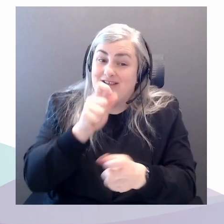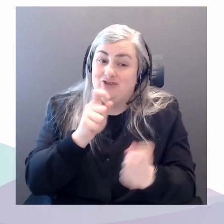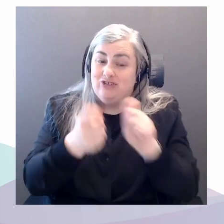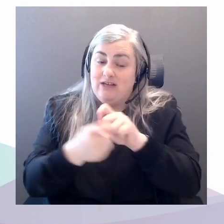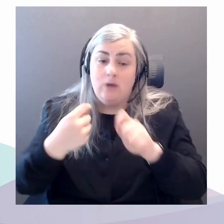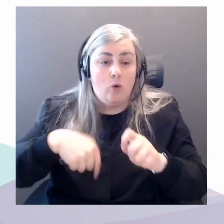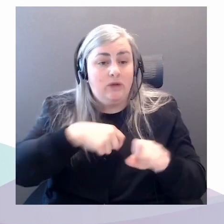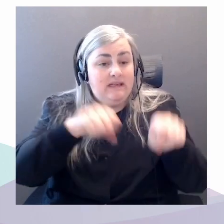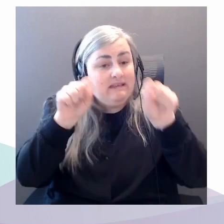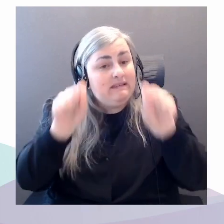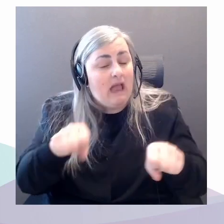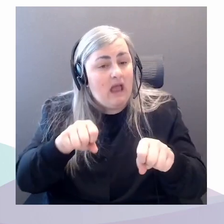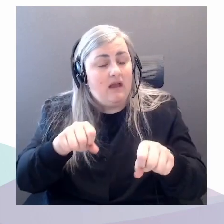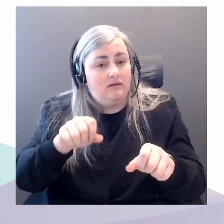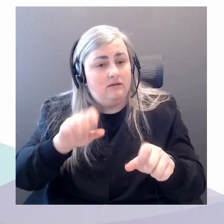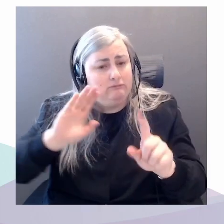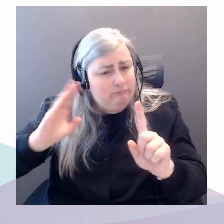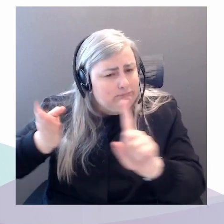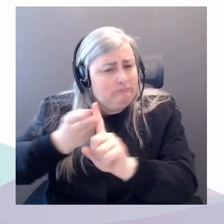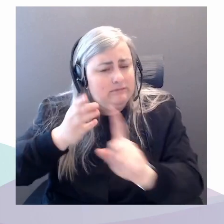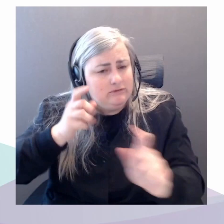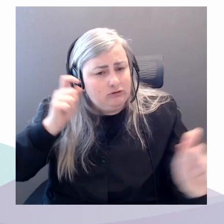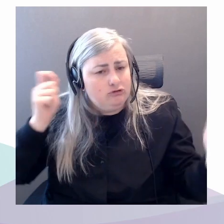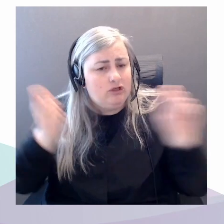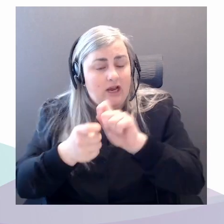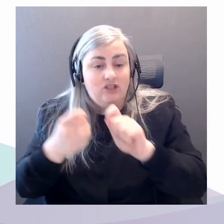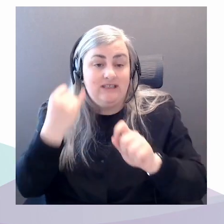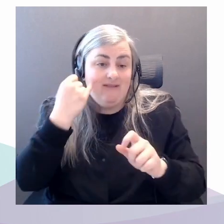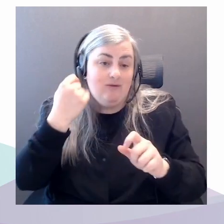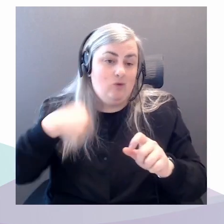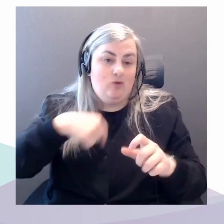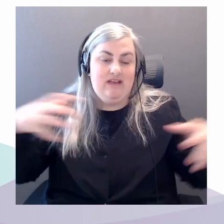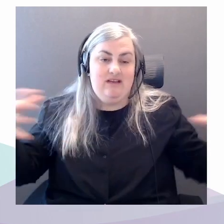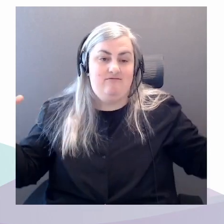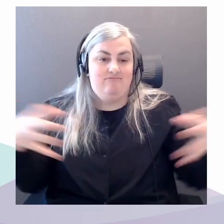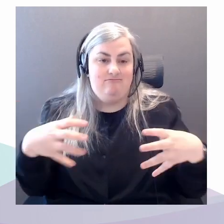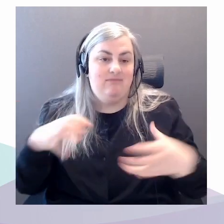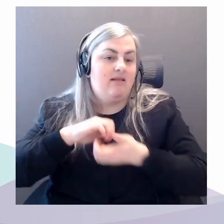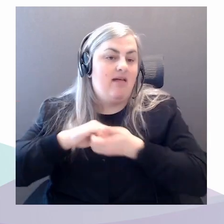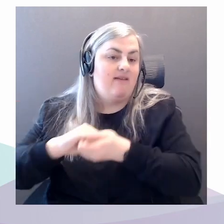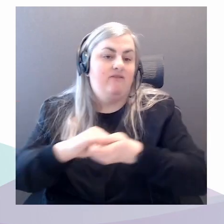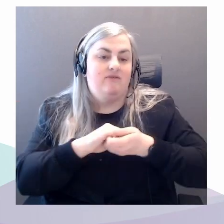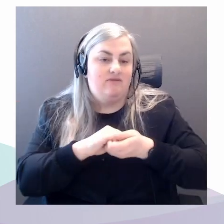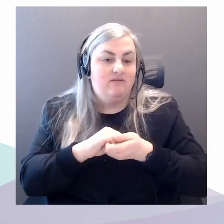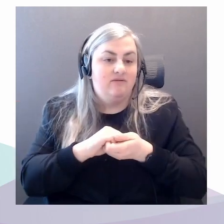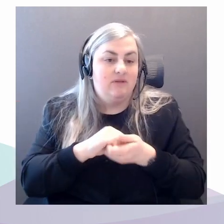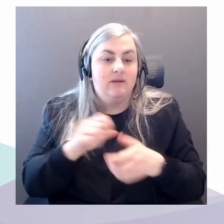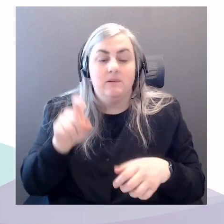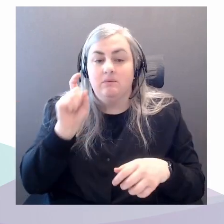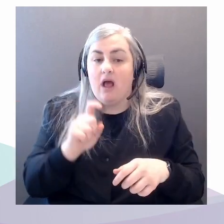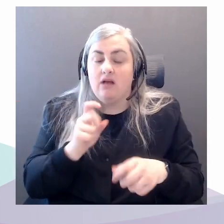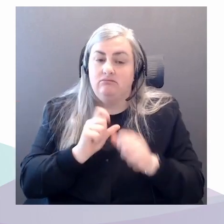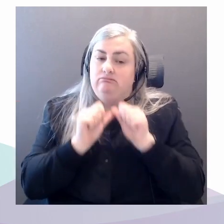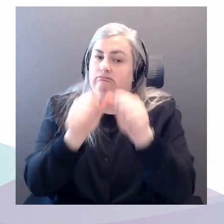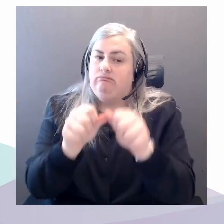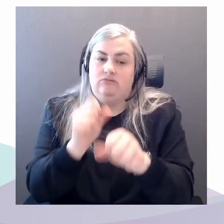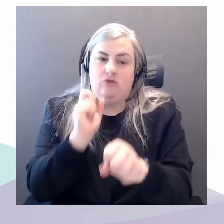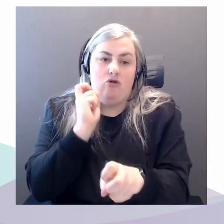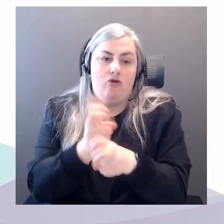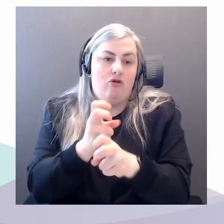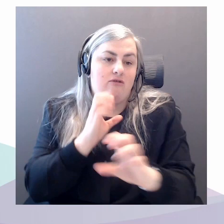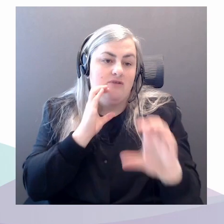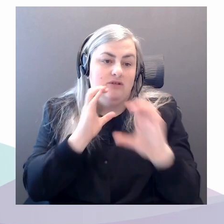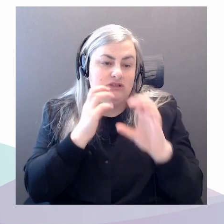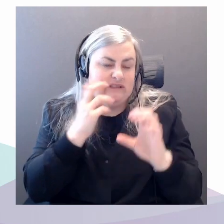So I guess it's about continuing to have those hard conversations and seeing where they take us and